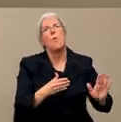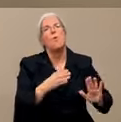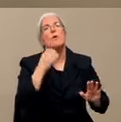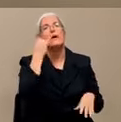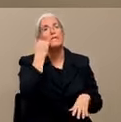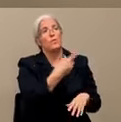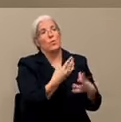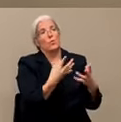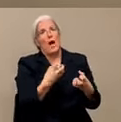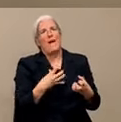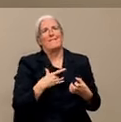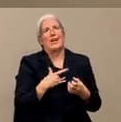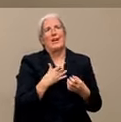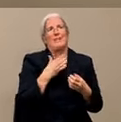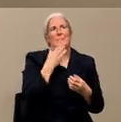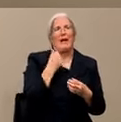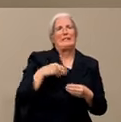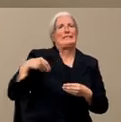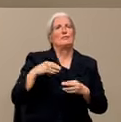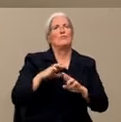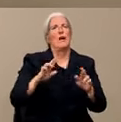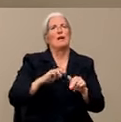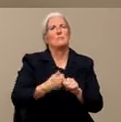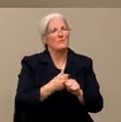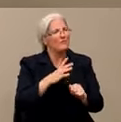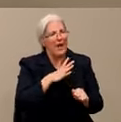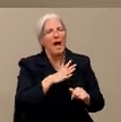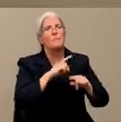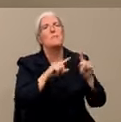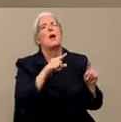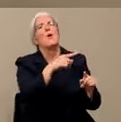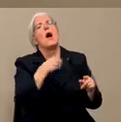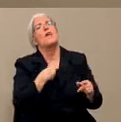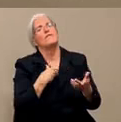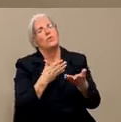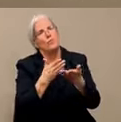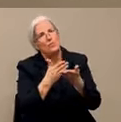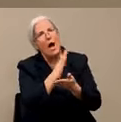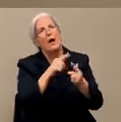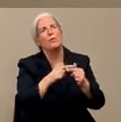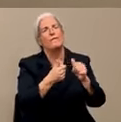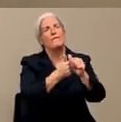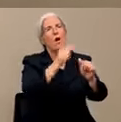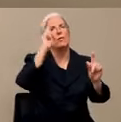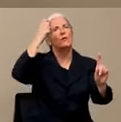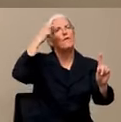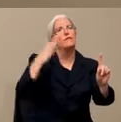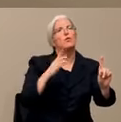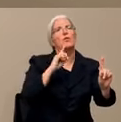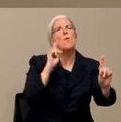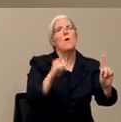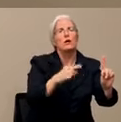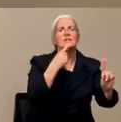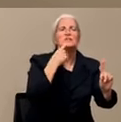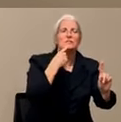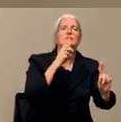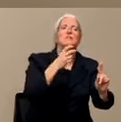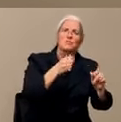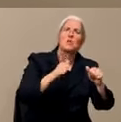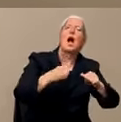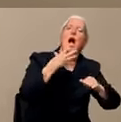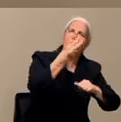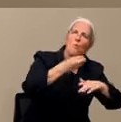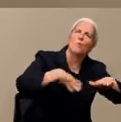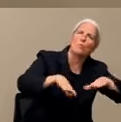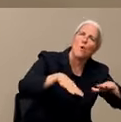right to be out and about. Again, follow the guidelines. Maintain your social distancing. Don't go out for anything beyond